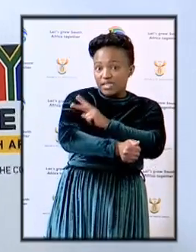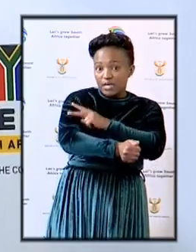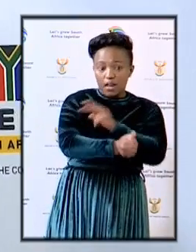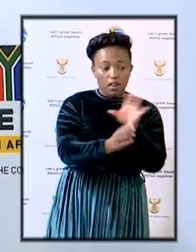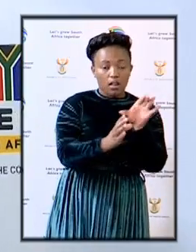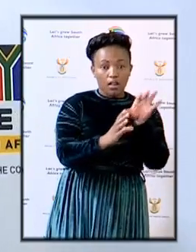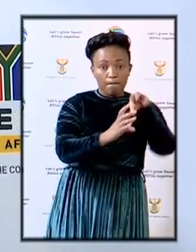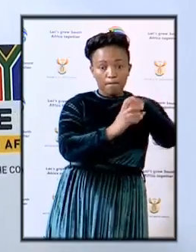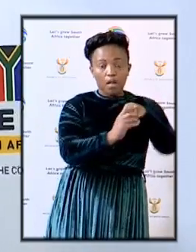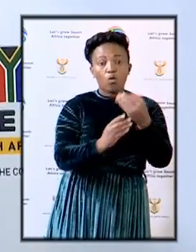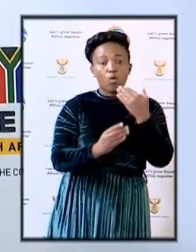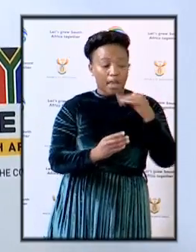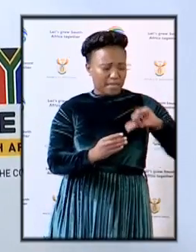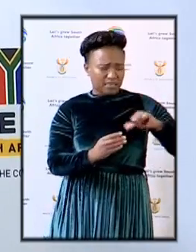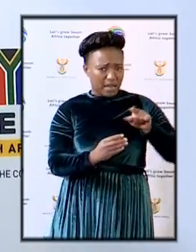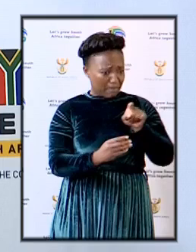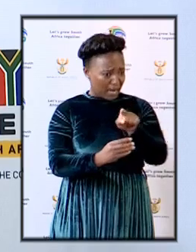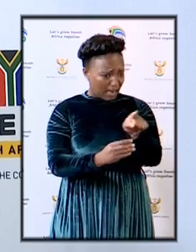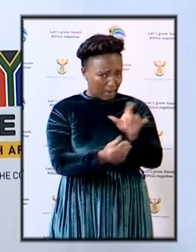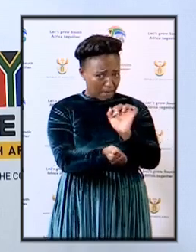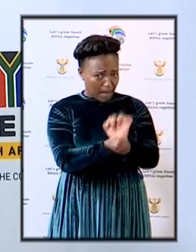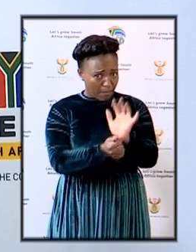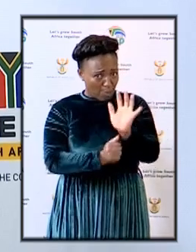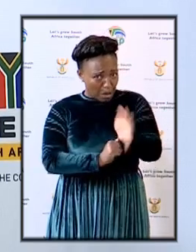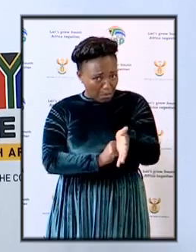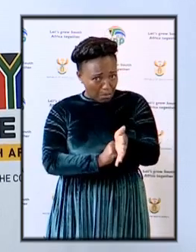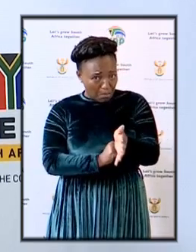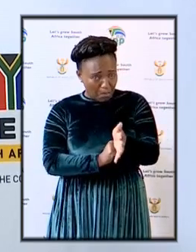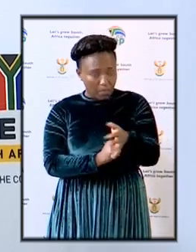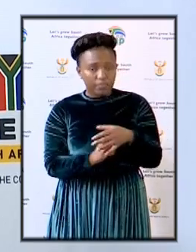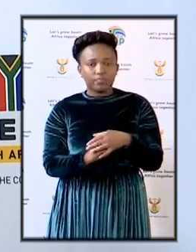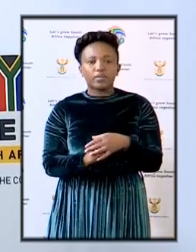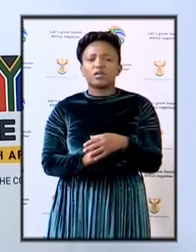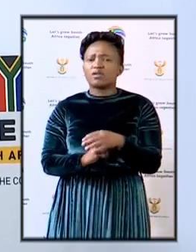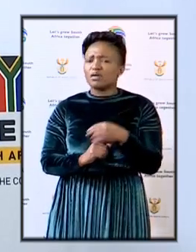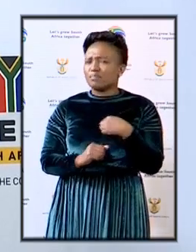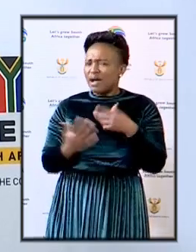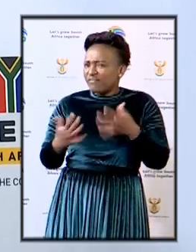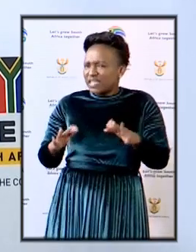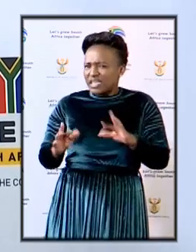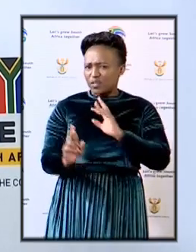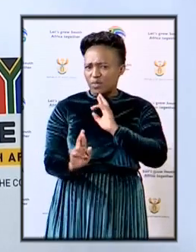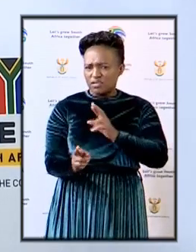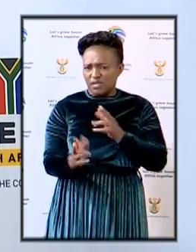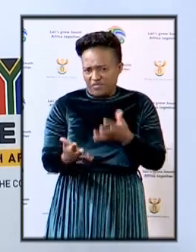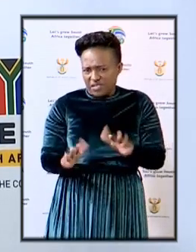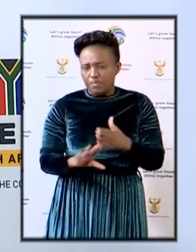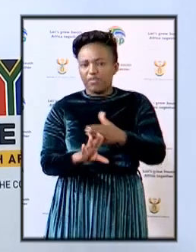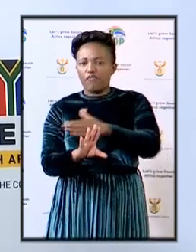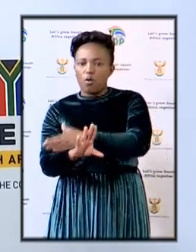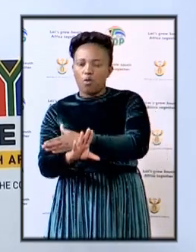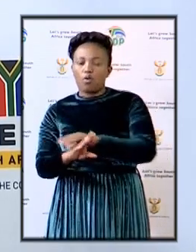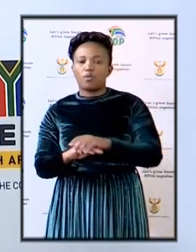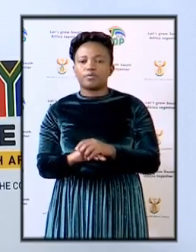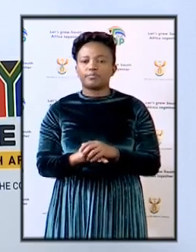in municipalities will be arrested I have obviously answered this previously